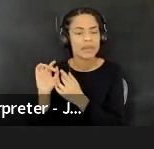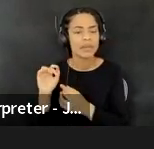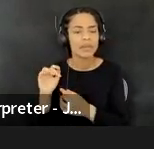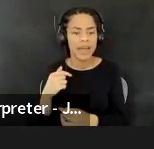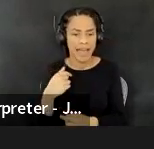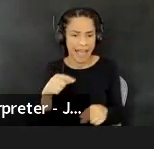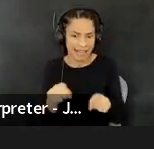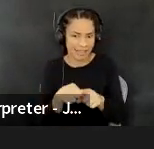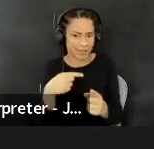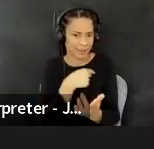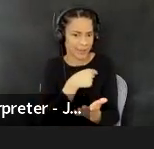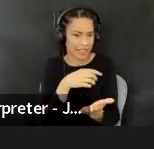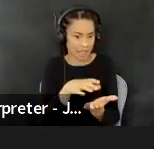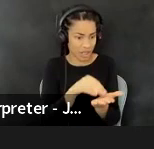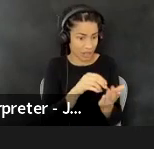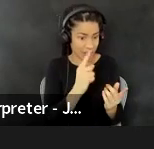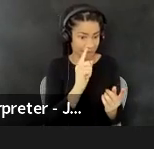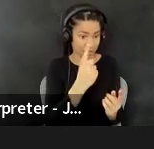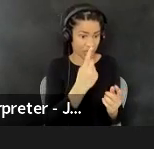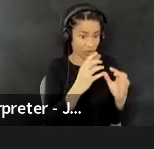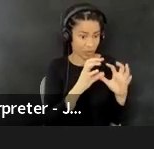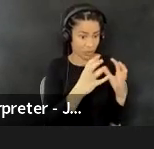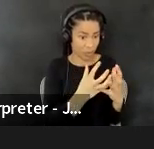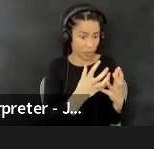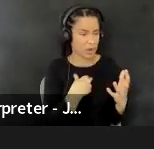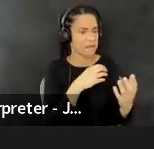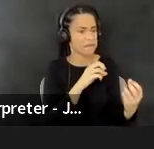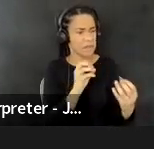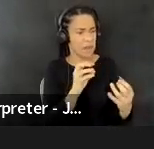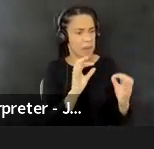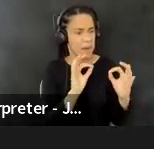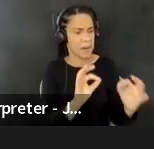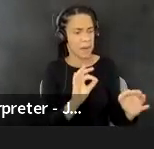amazing first, uh, group and think about how to continue this work.